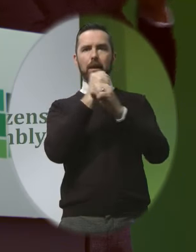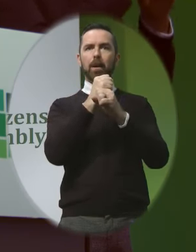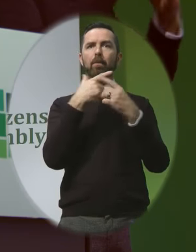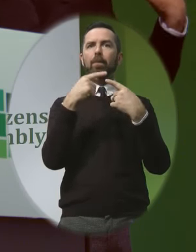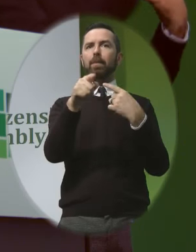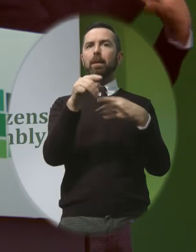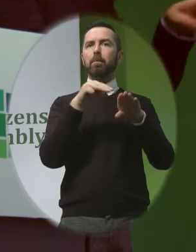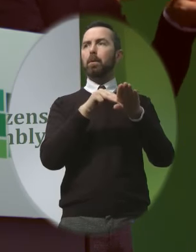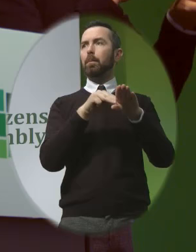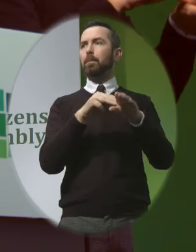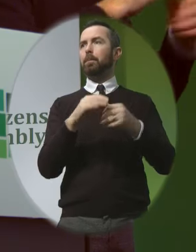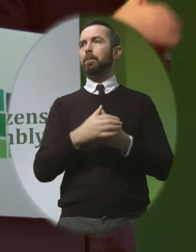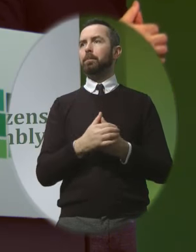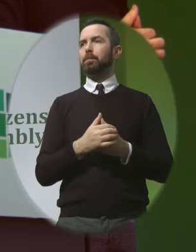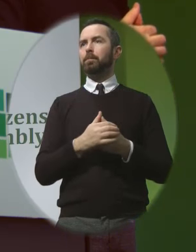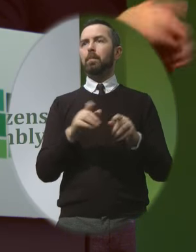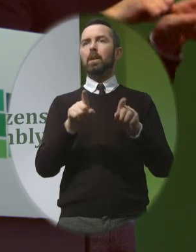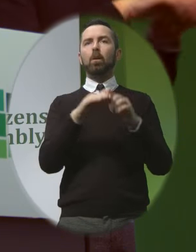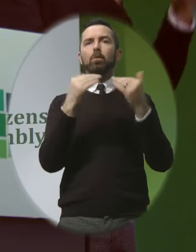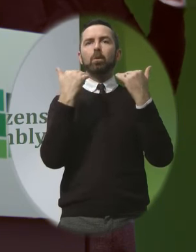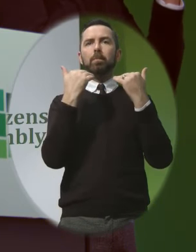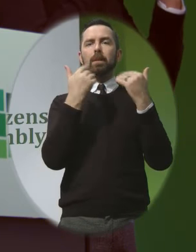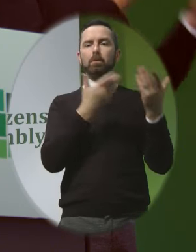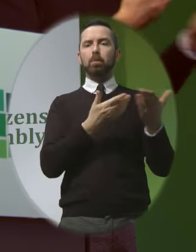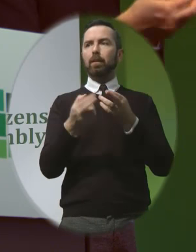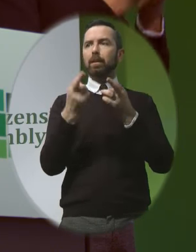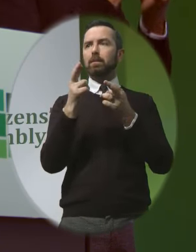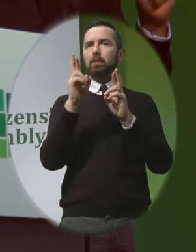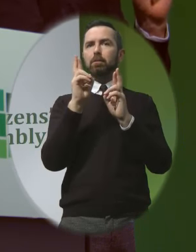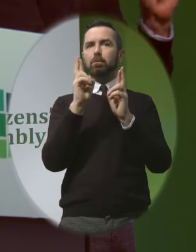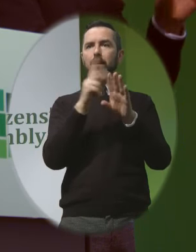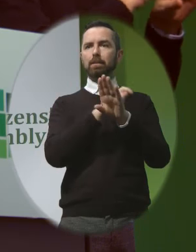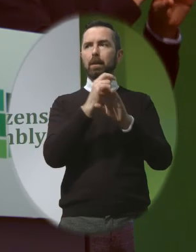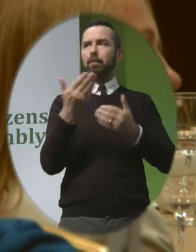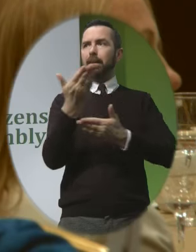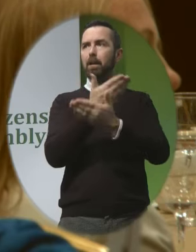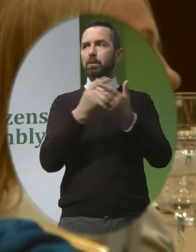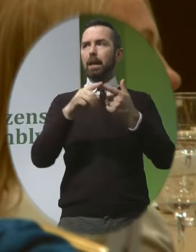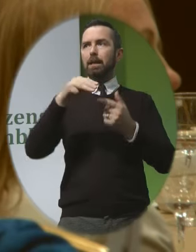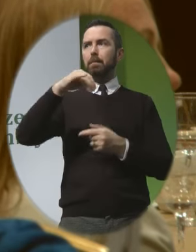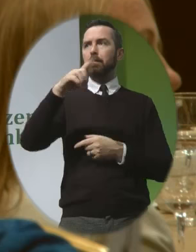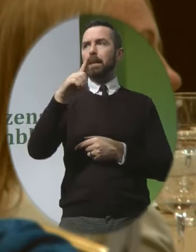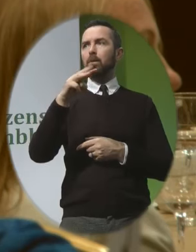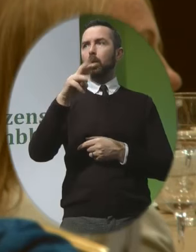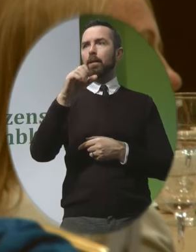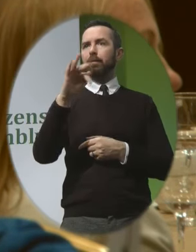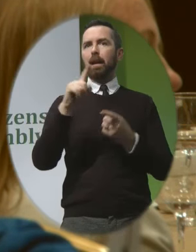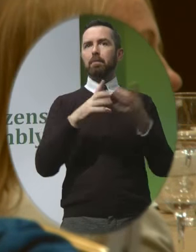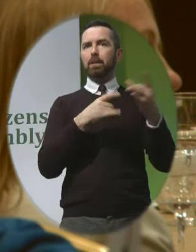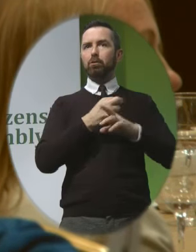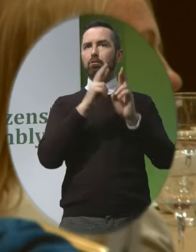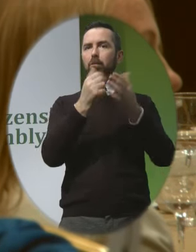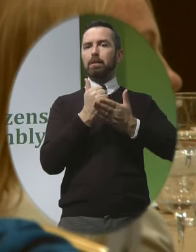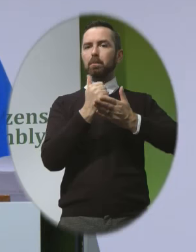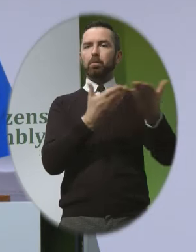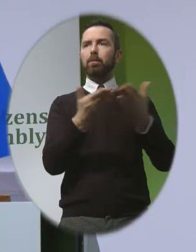diagnosed it also means providing bereavement midwives and counsellors and ensuring that necessary medical support is